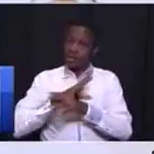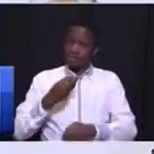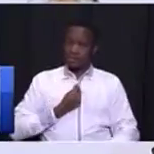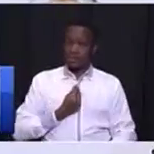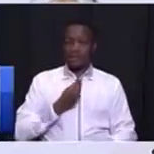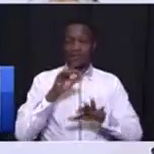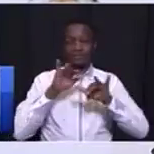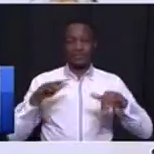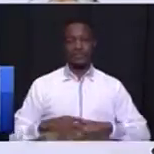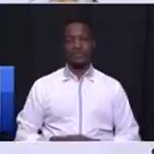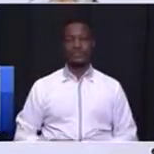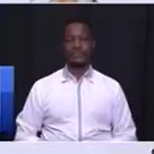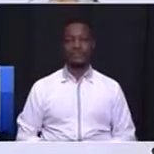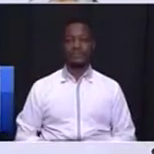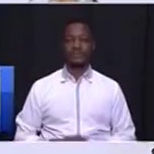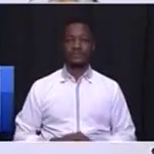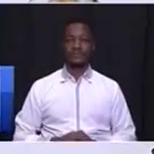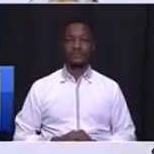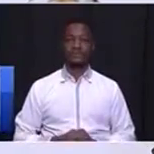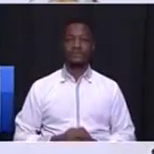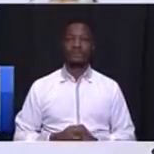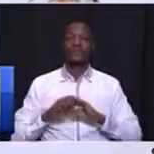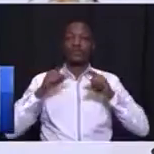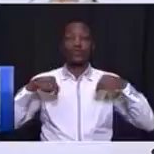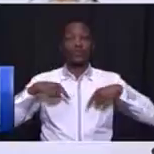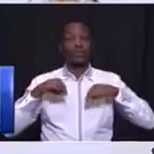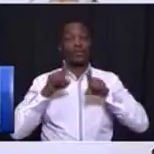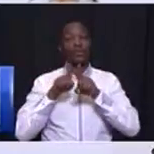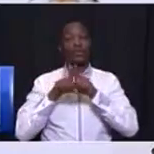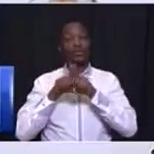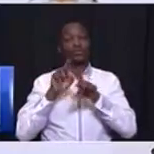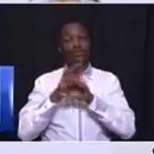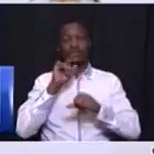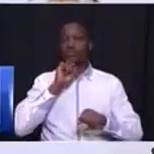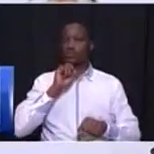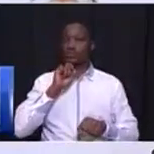people. We will also use, we will also use